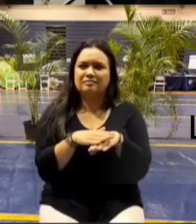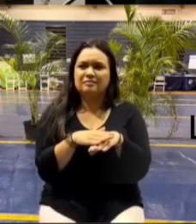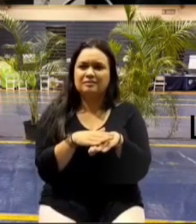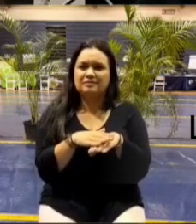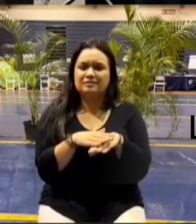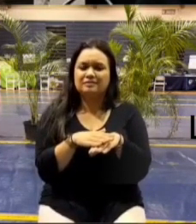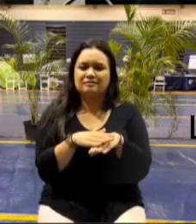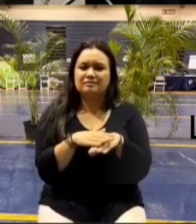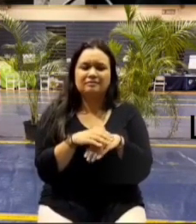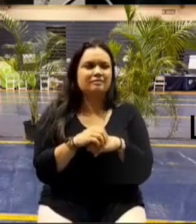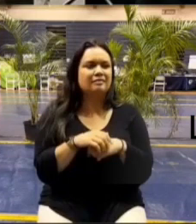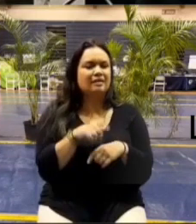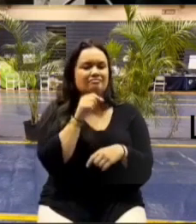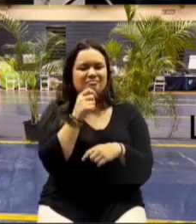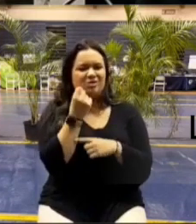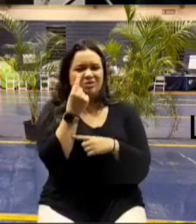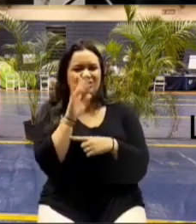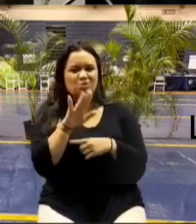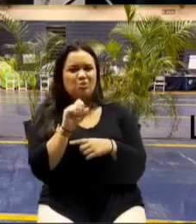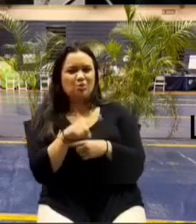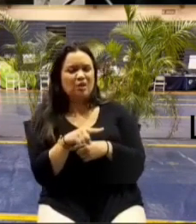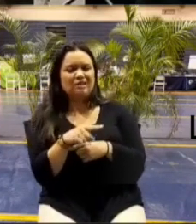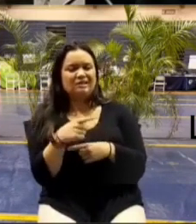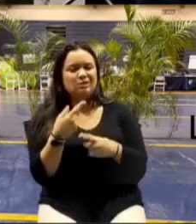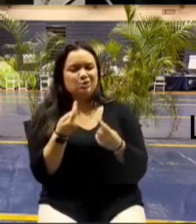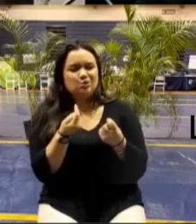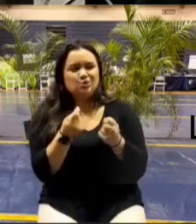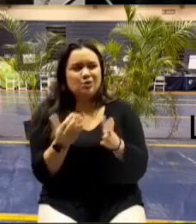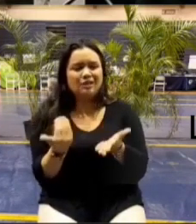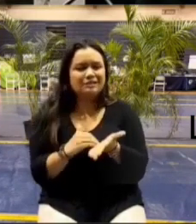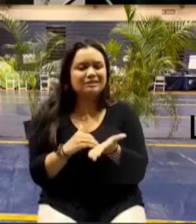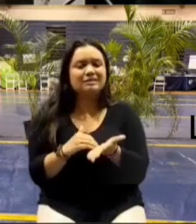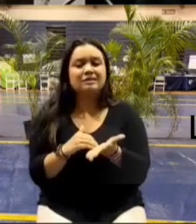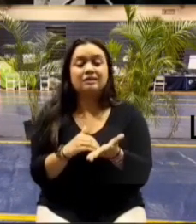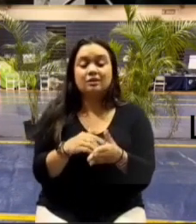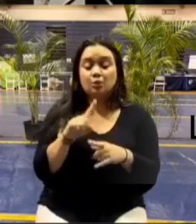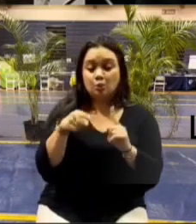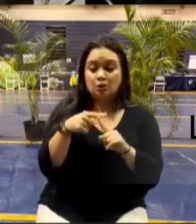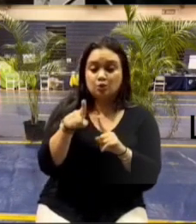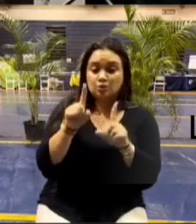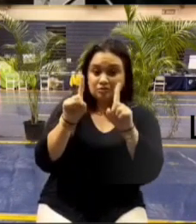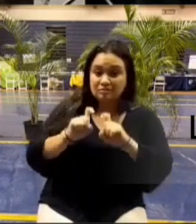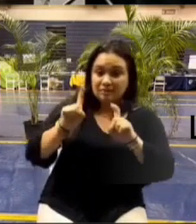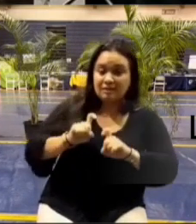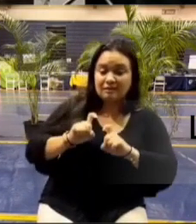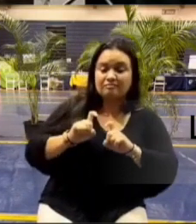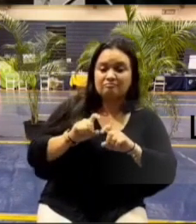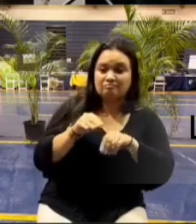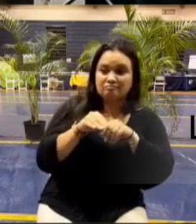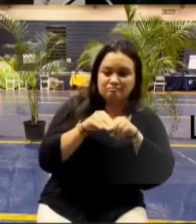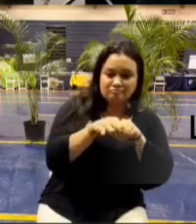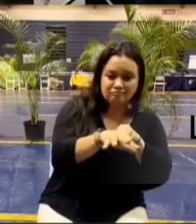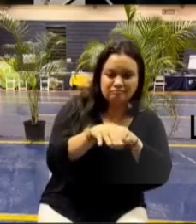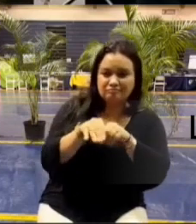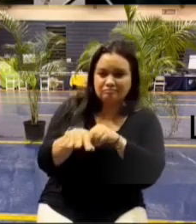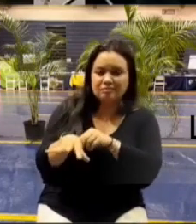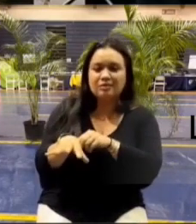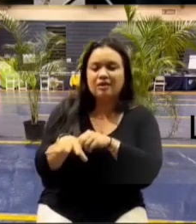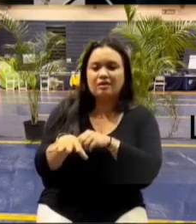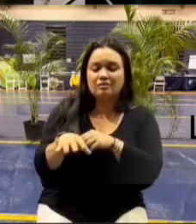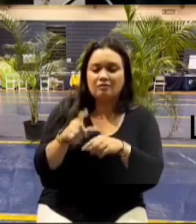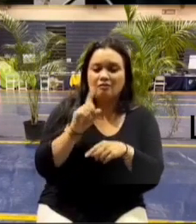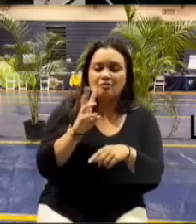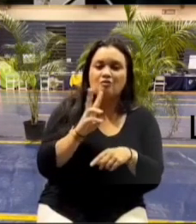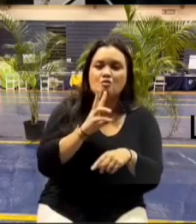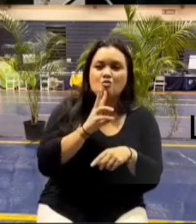um i'm not sure i understand your question let me let me try that so when you're sampling the the laterals for the water yes and